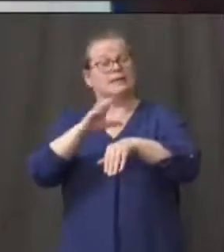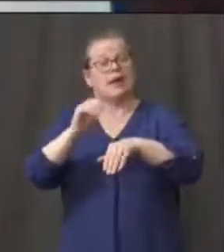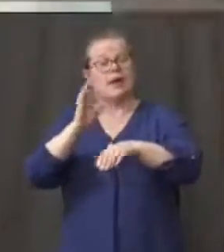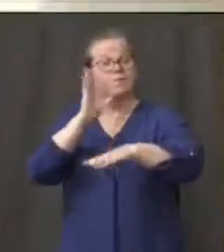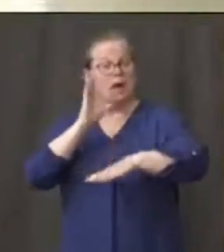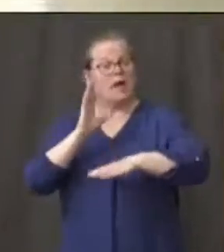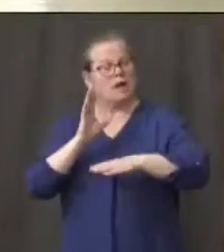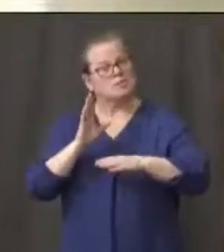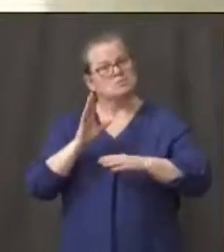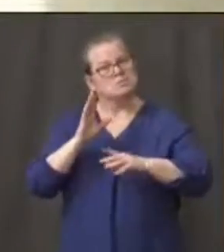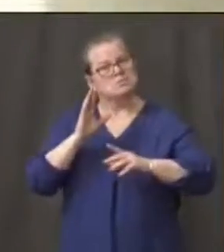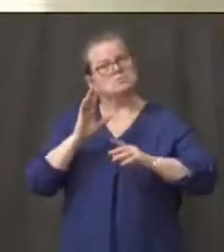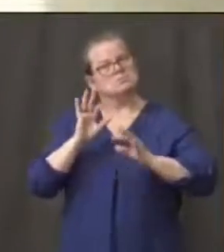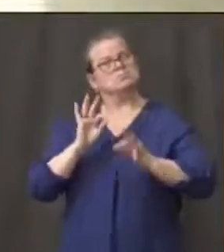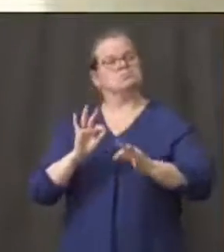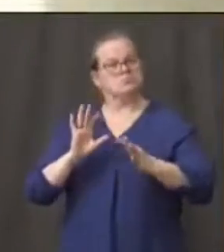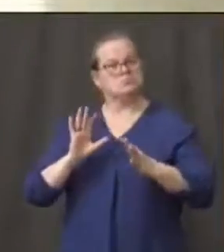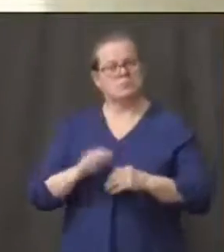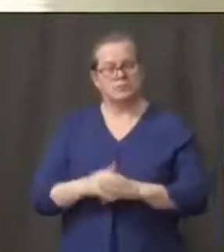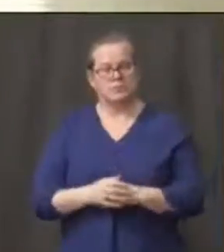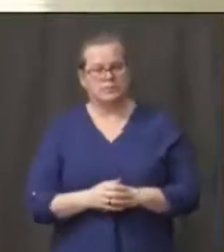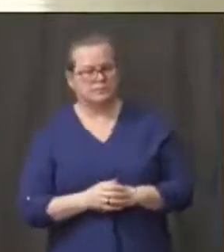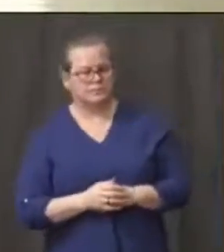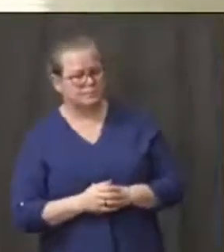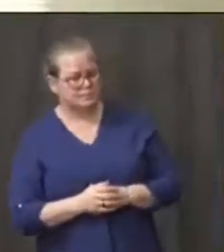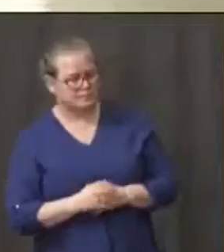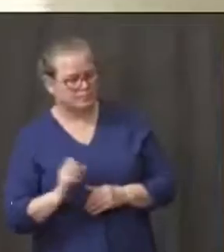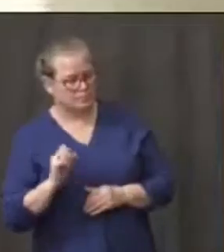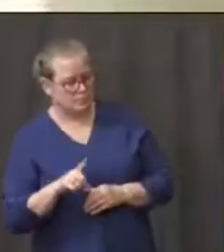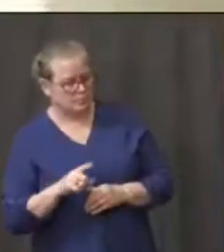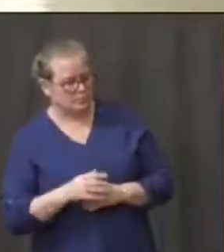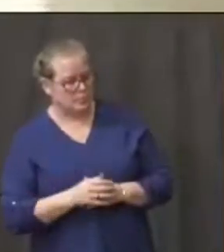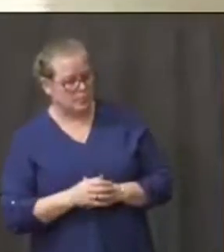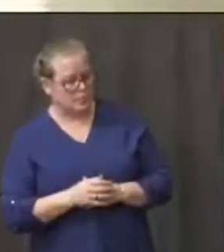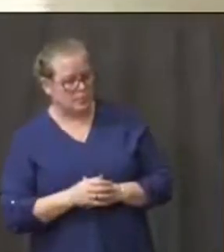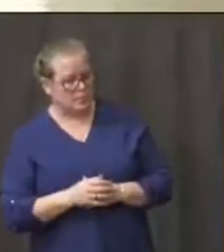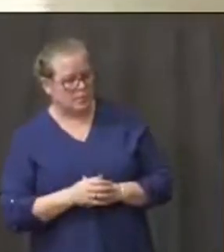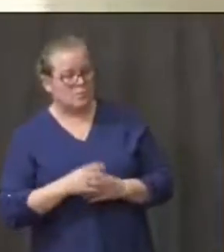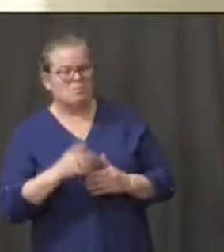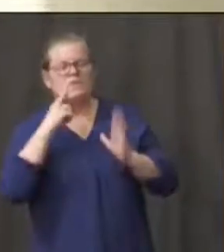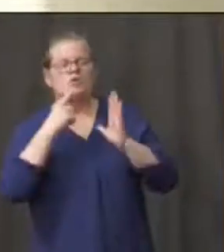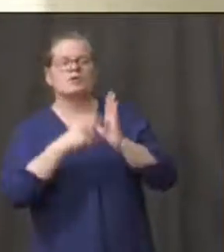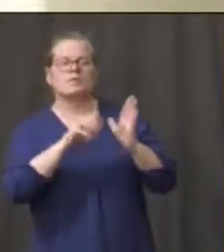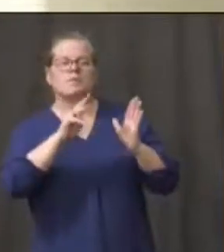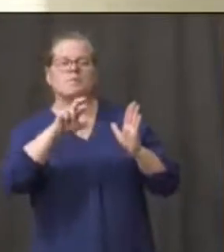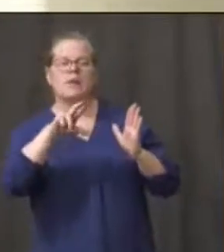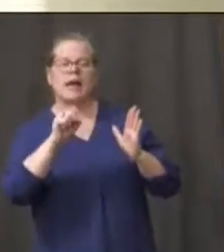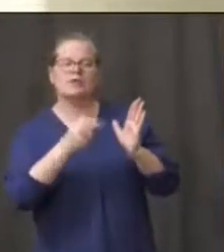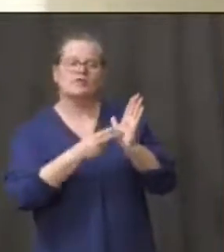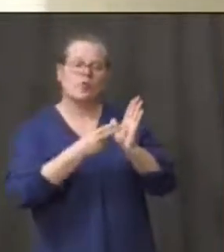All right. And what advice would you give to, say, Mayor of New Haven or Hartford about what's coming?